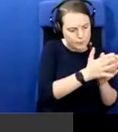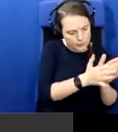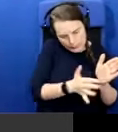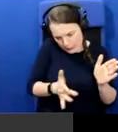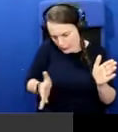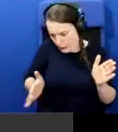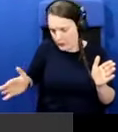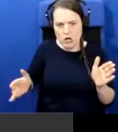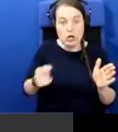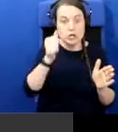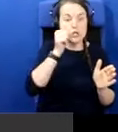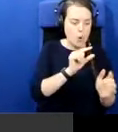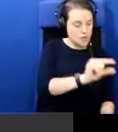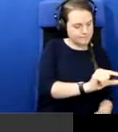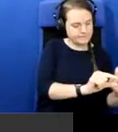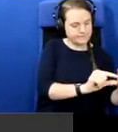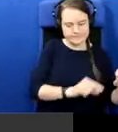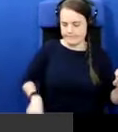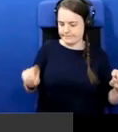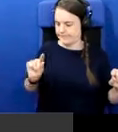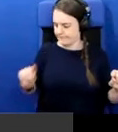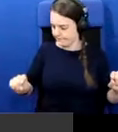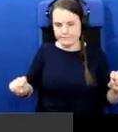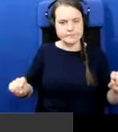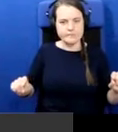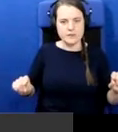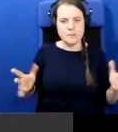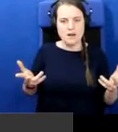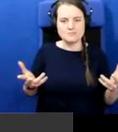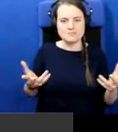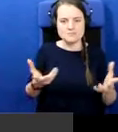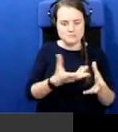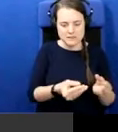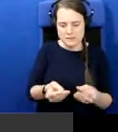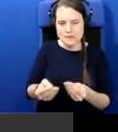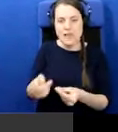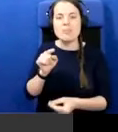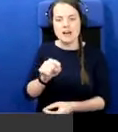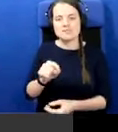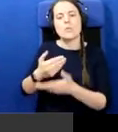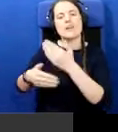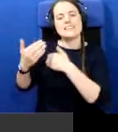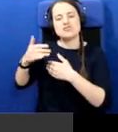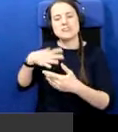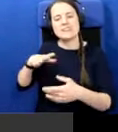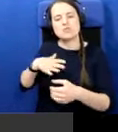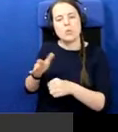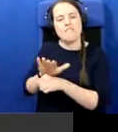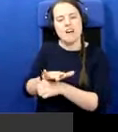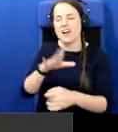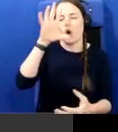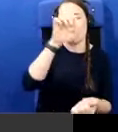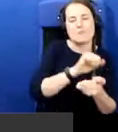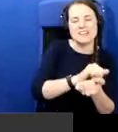thing that you have to address. And that's where history comes in and commemoration goes out. And why do you think